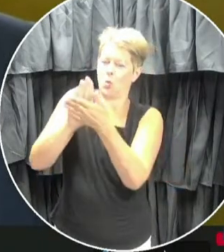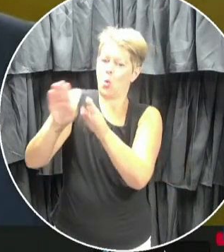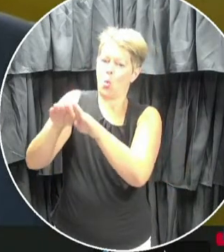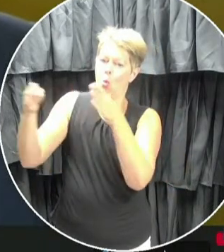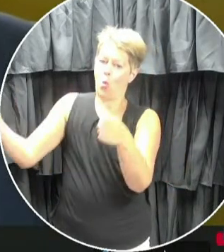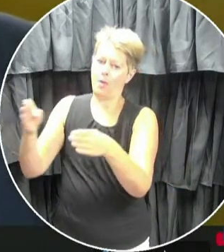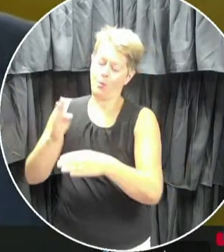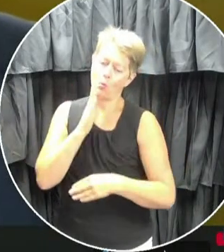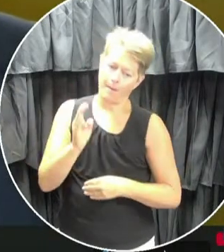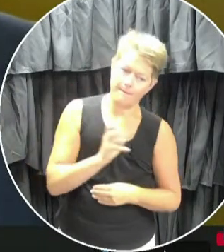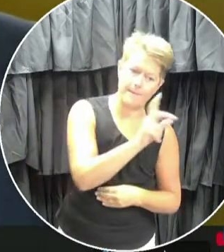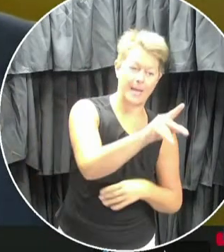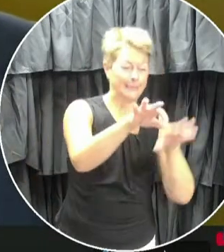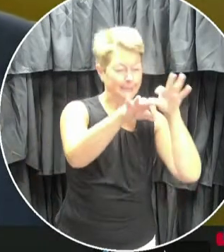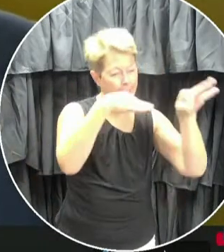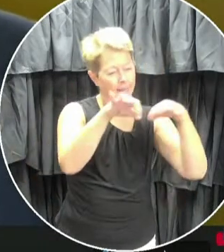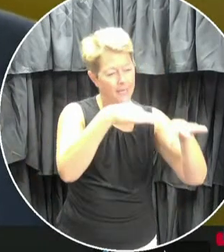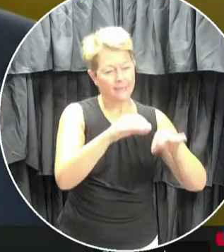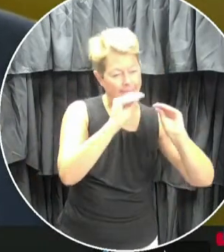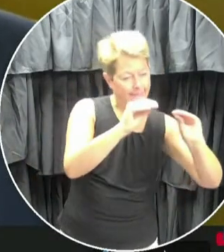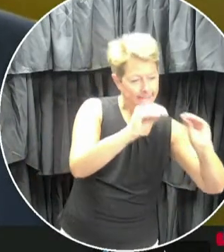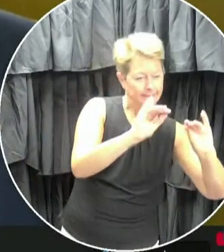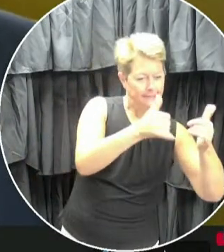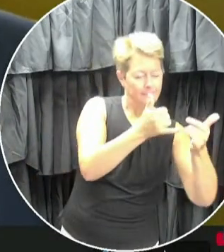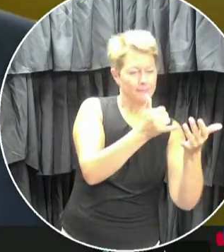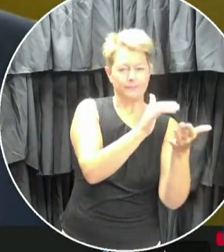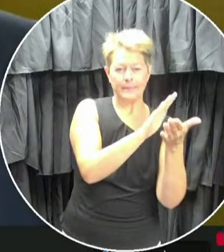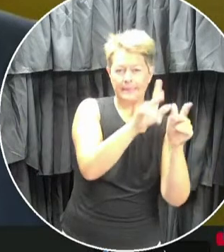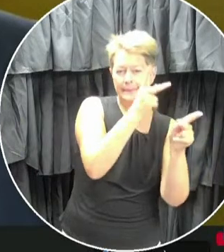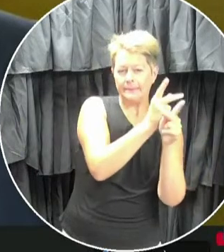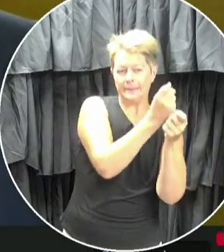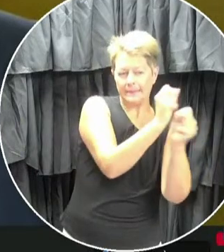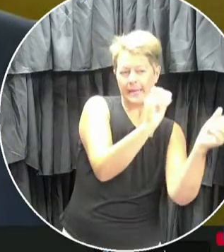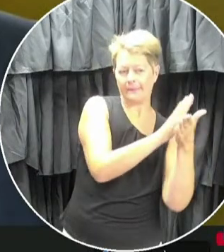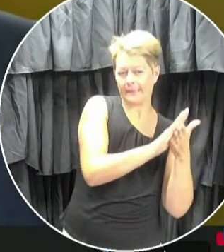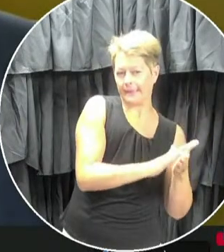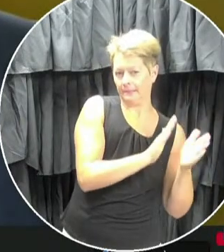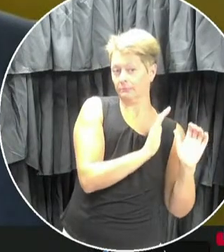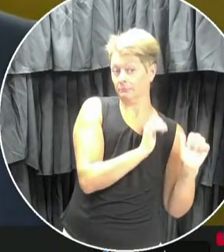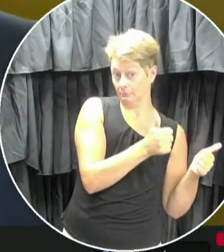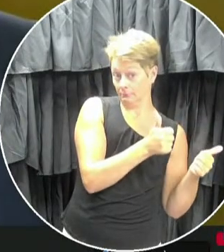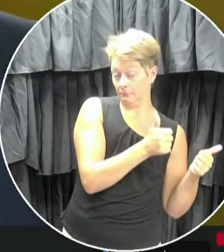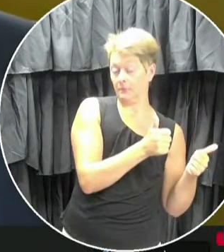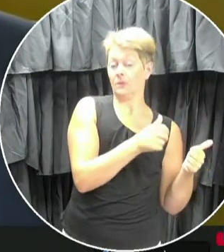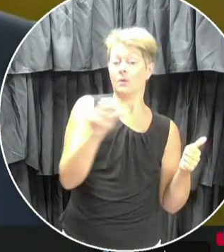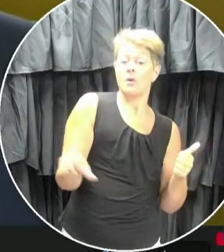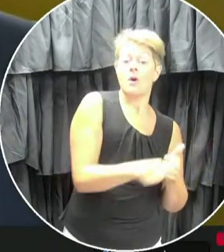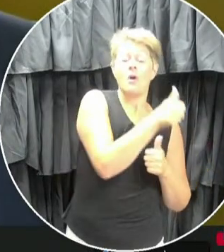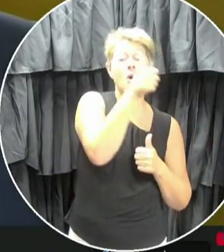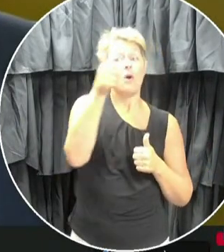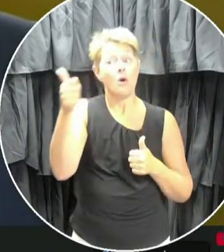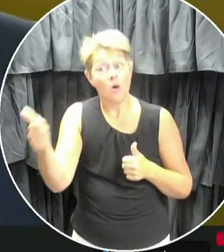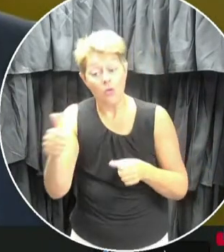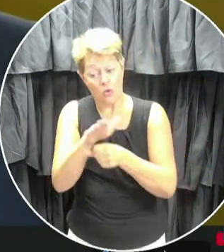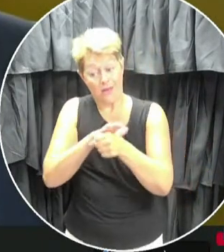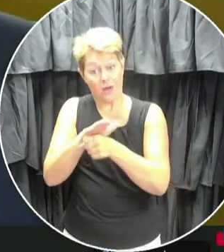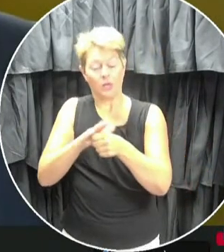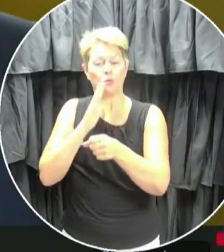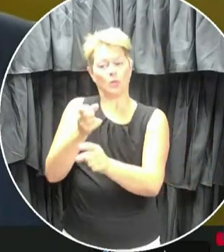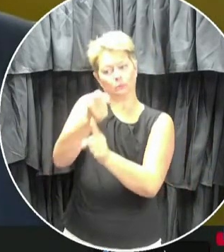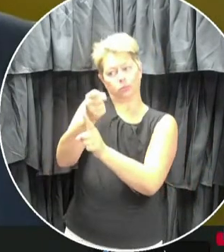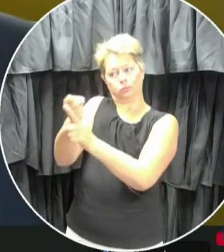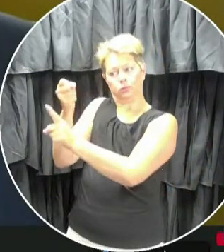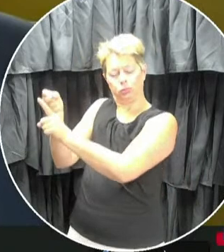articulated to staff and families. There are, however, a number of overarching areas that we know will have impact on many students and families.